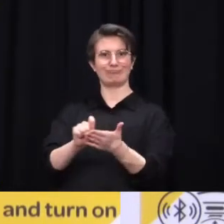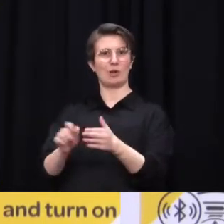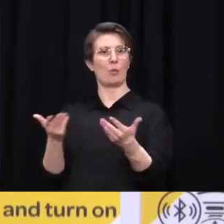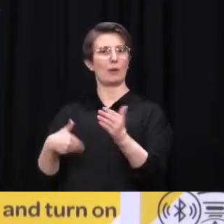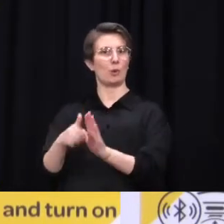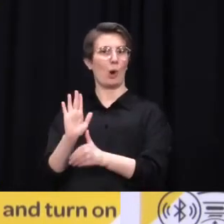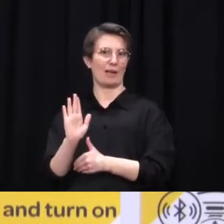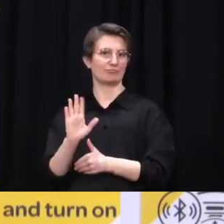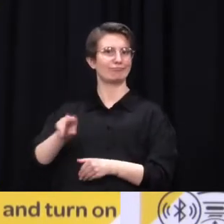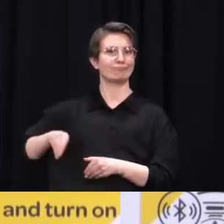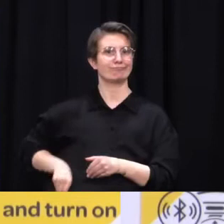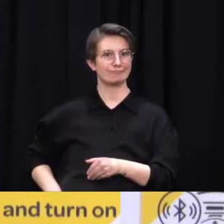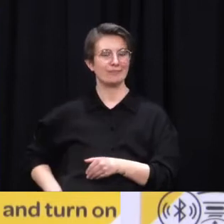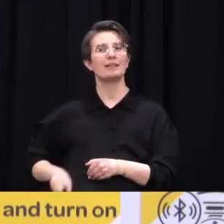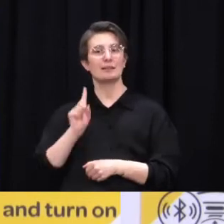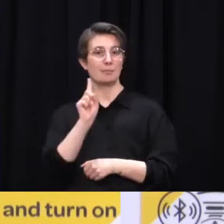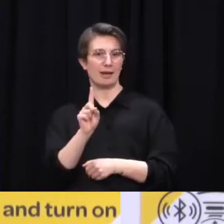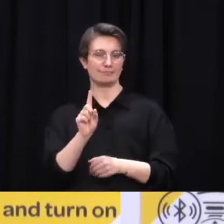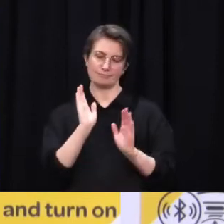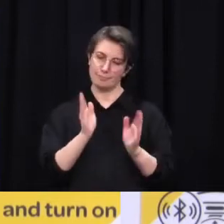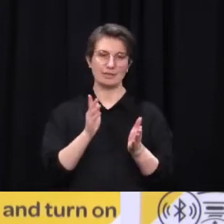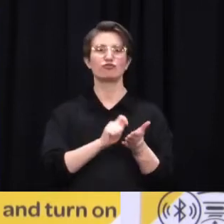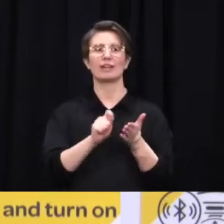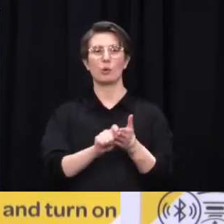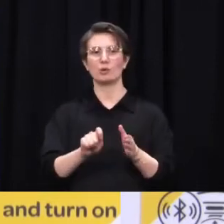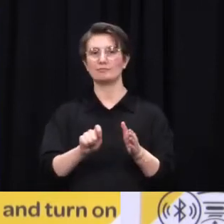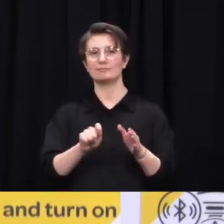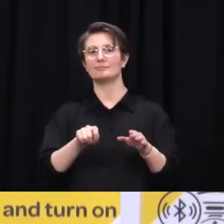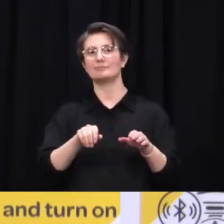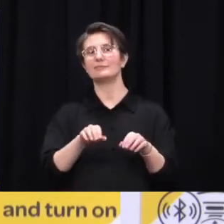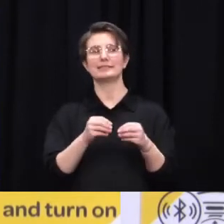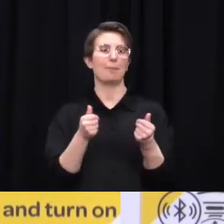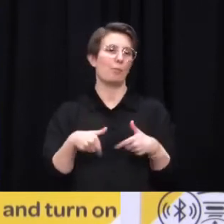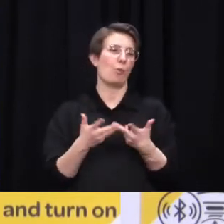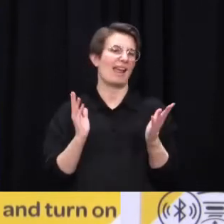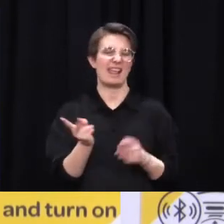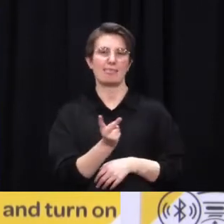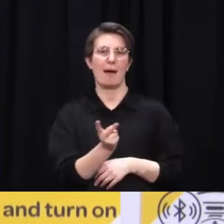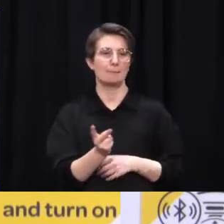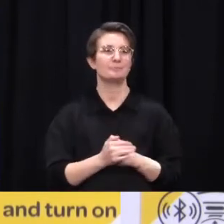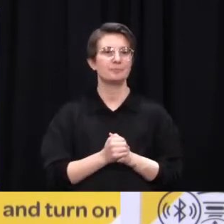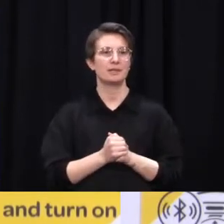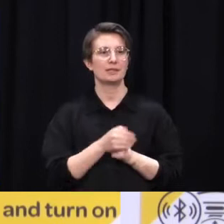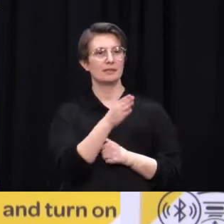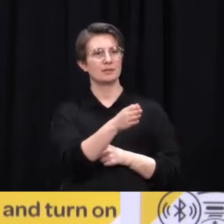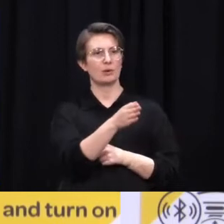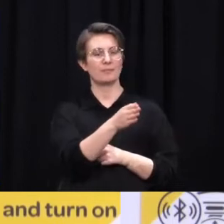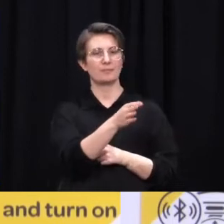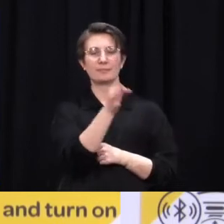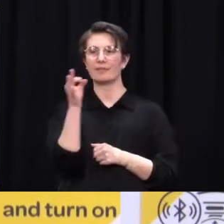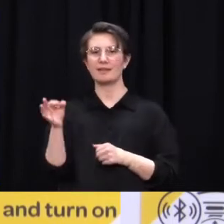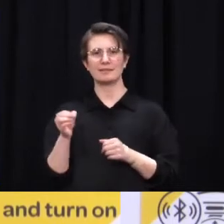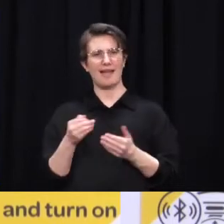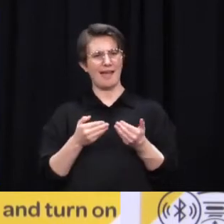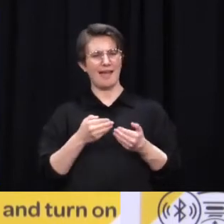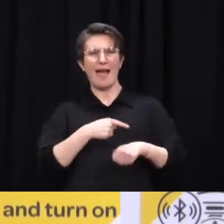businesses who are now going to have to enforce this? Look, we want to give businesses a bit of time to adjust and some of them will need a little bit of time after we